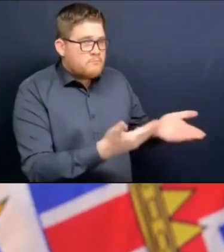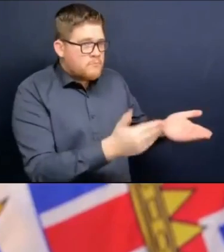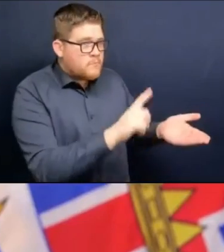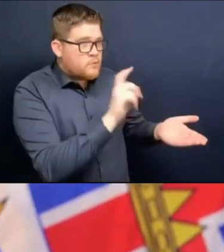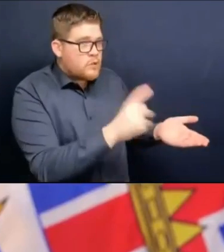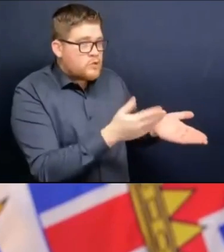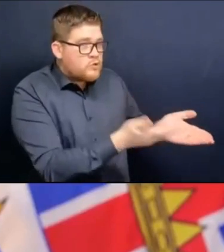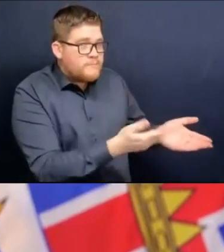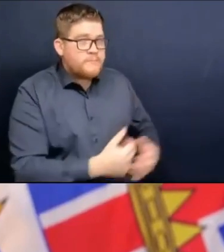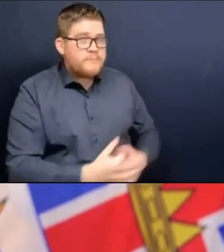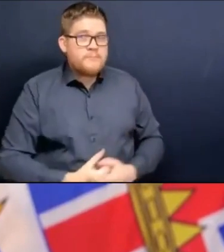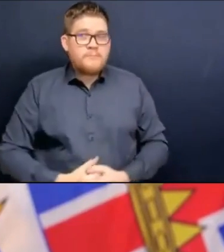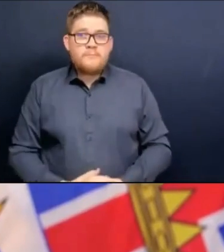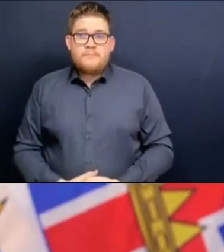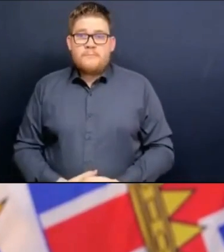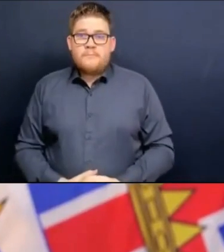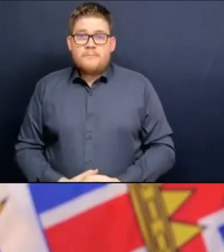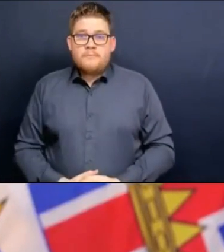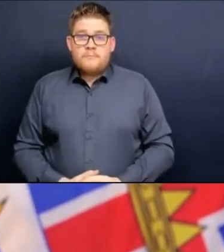Rob. you on mute?